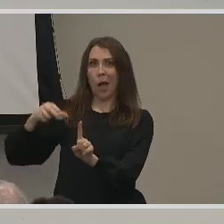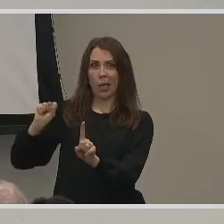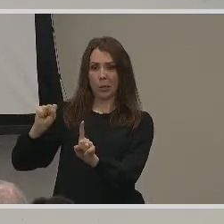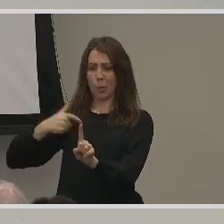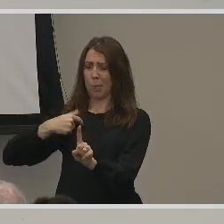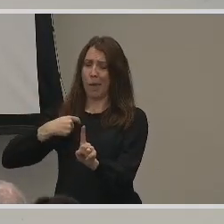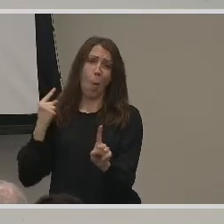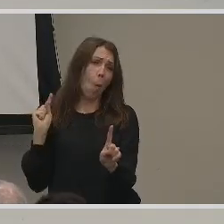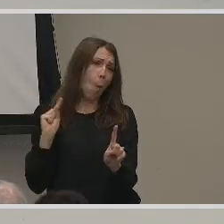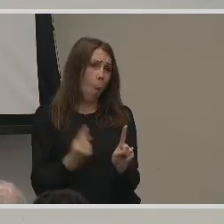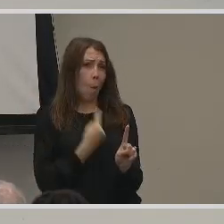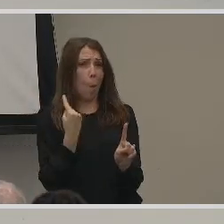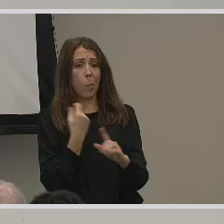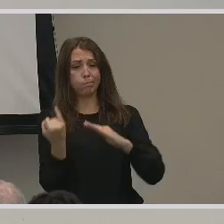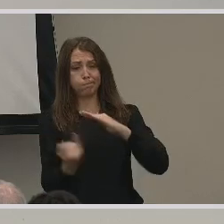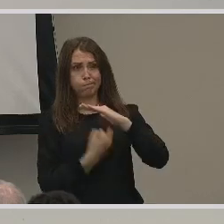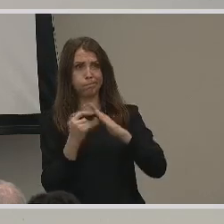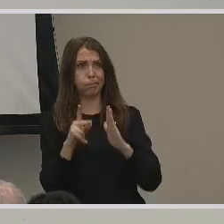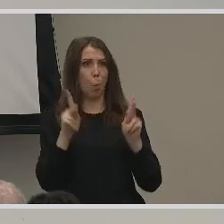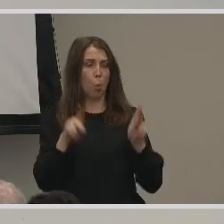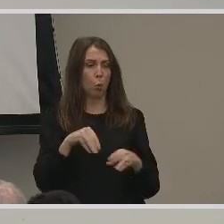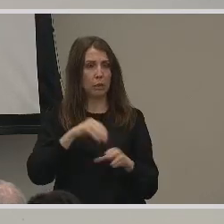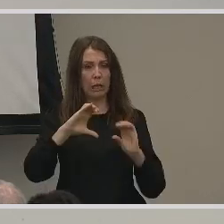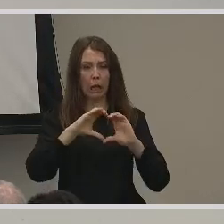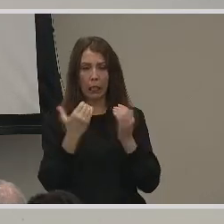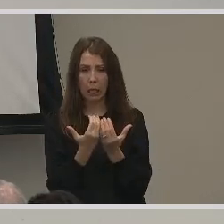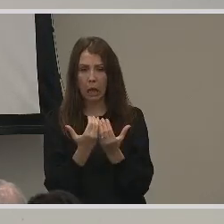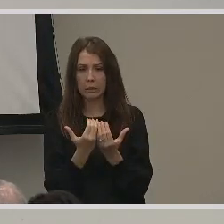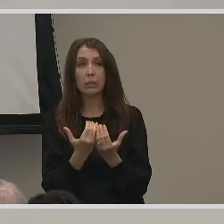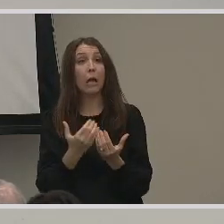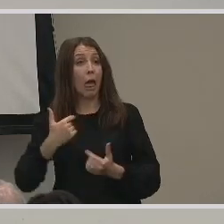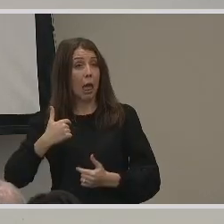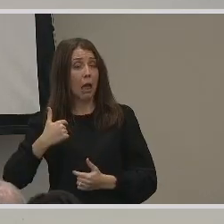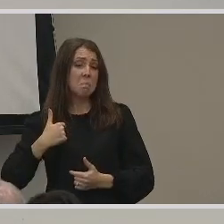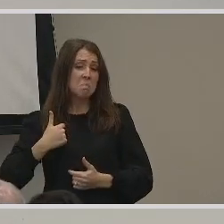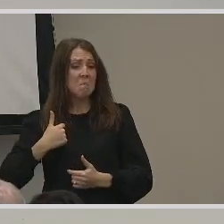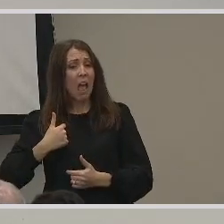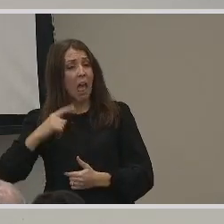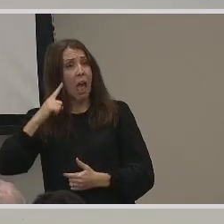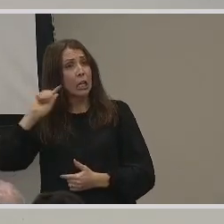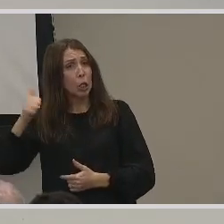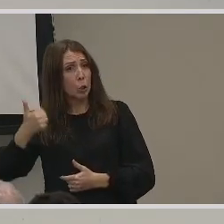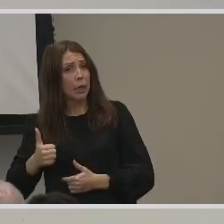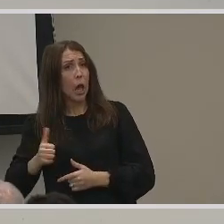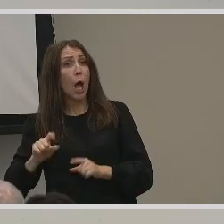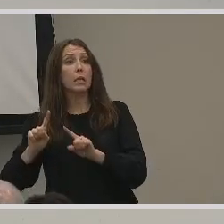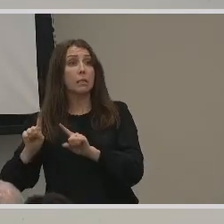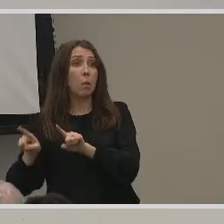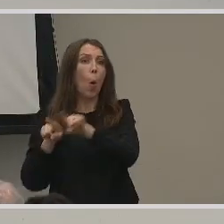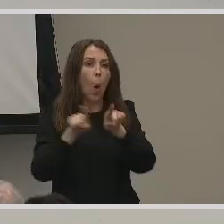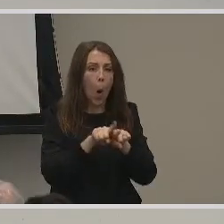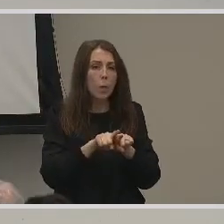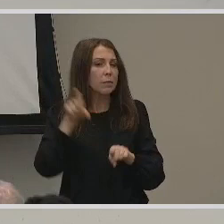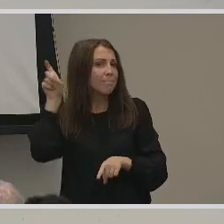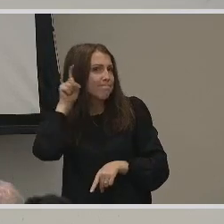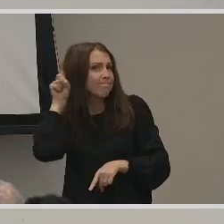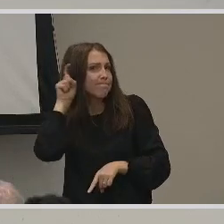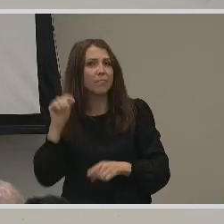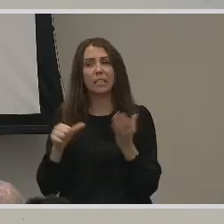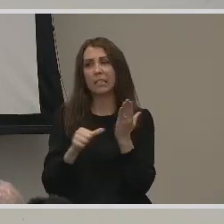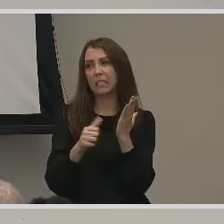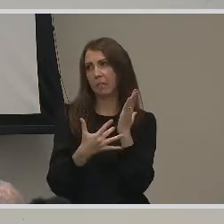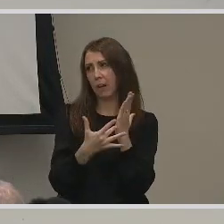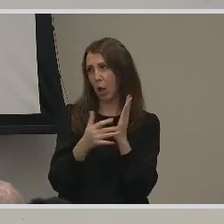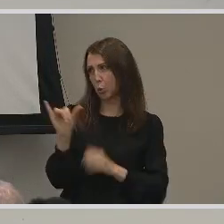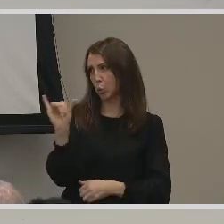was the only person in my class that not had hearing loss, but had or used hearing aids and assistive technology.